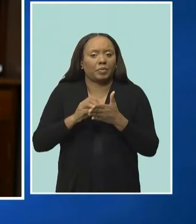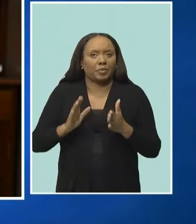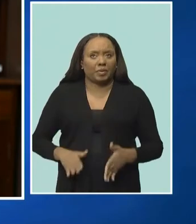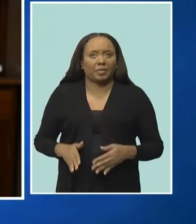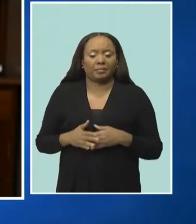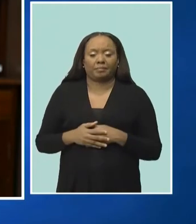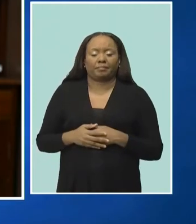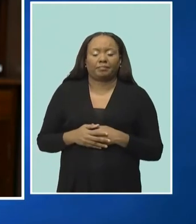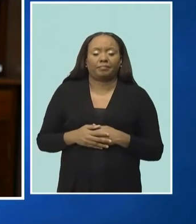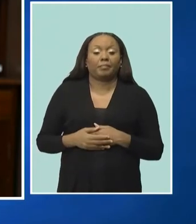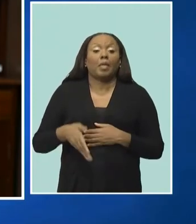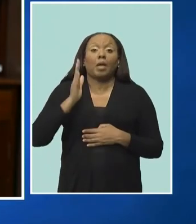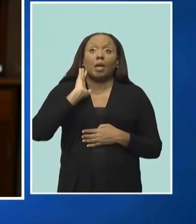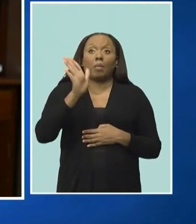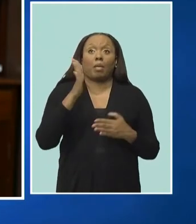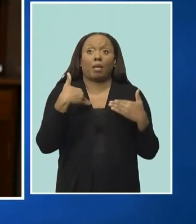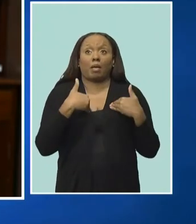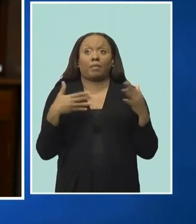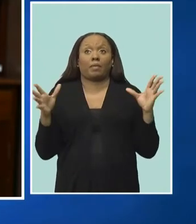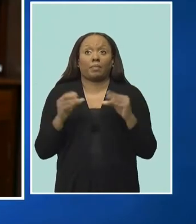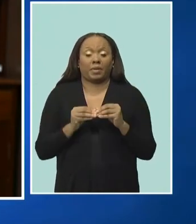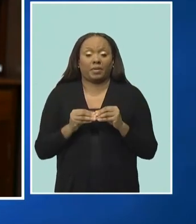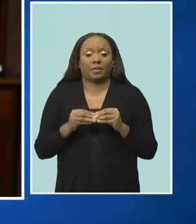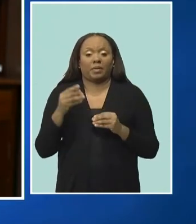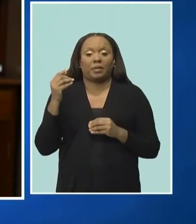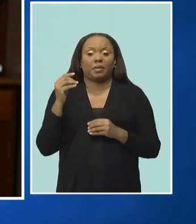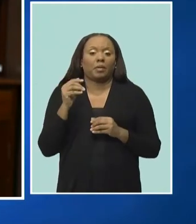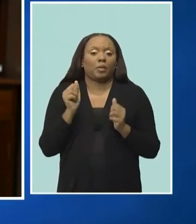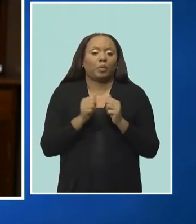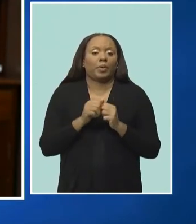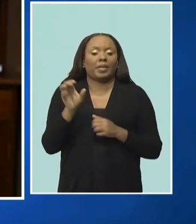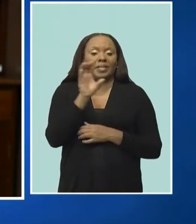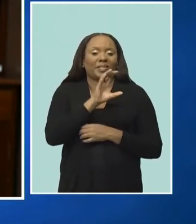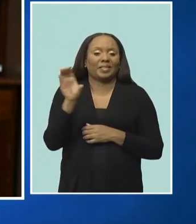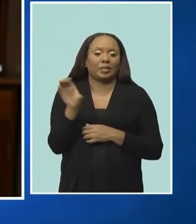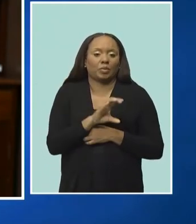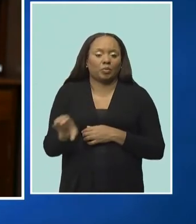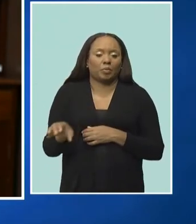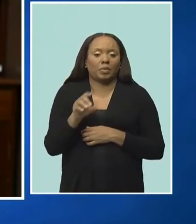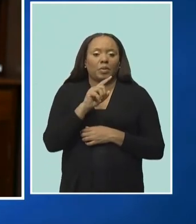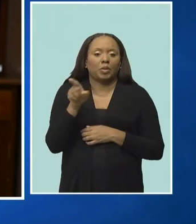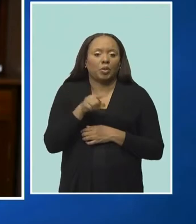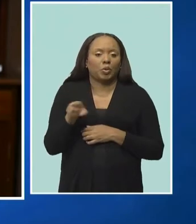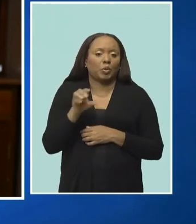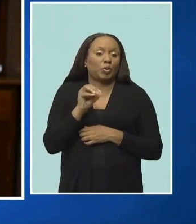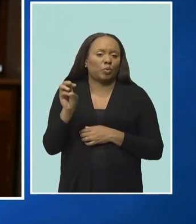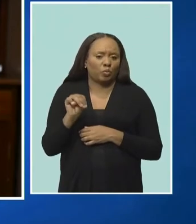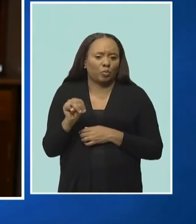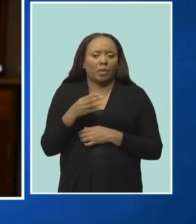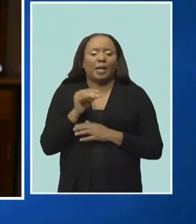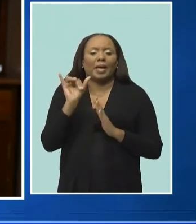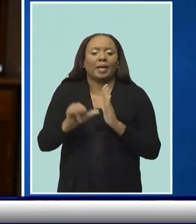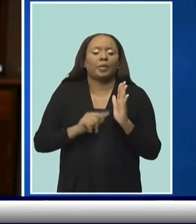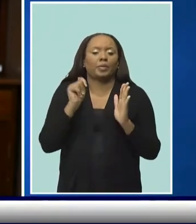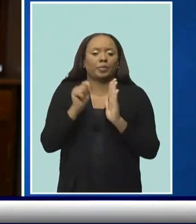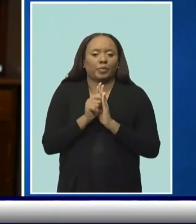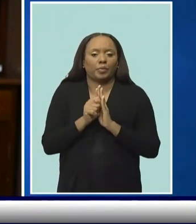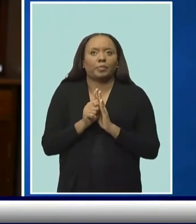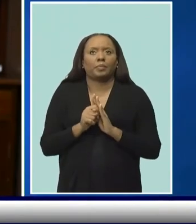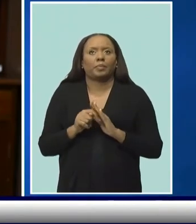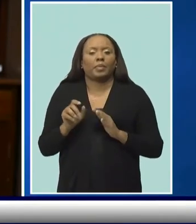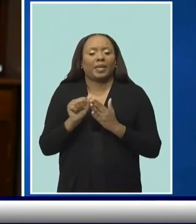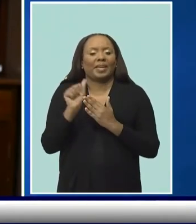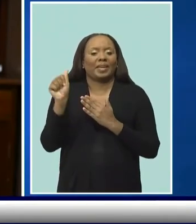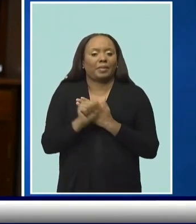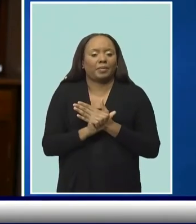be held with parents using the Zoom and the YouTube platforms tomorrow, April 26th at